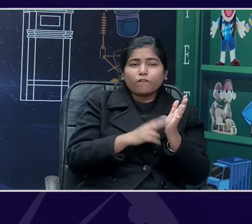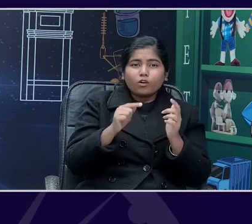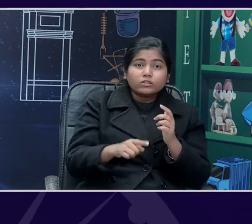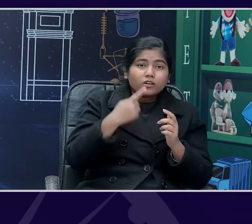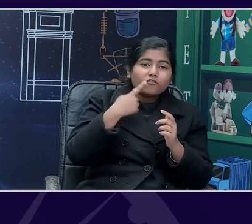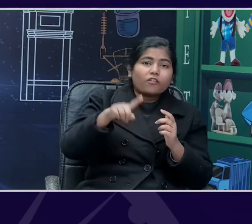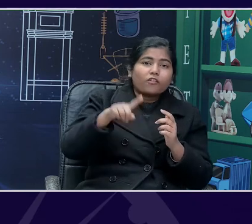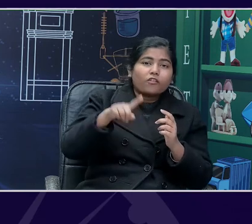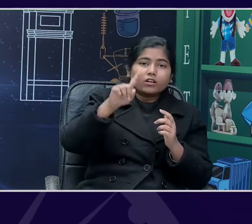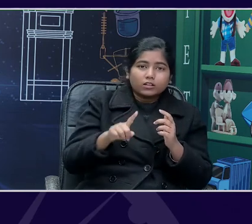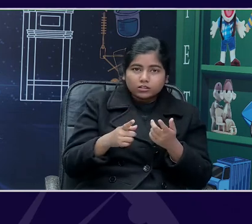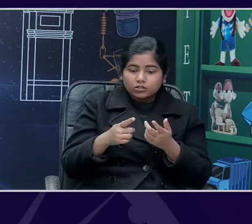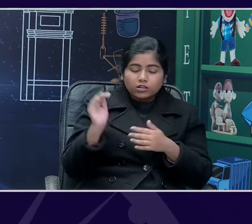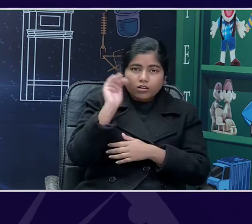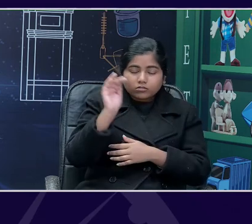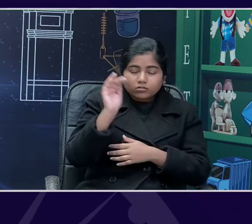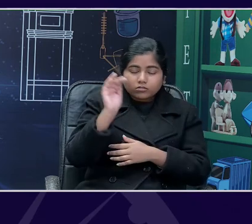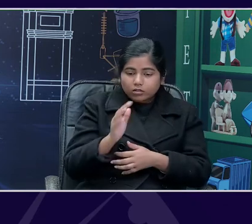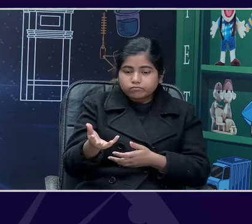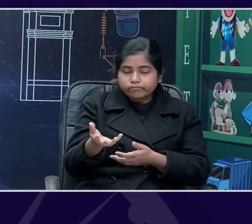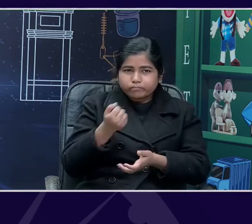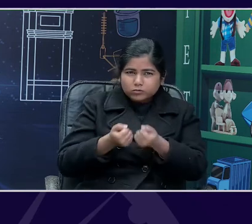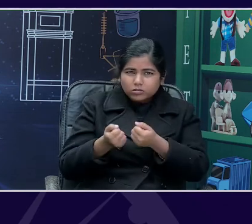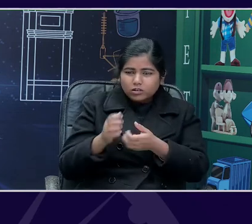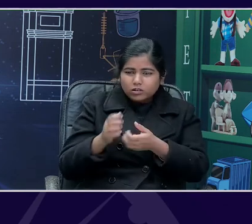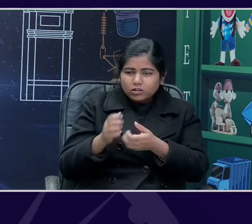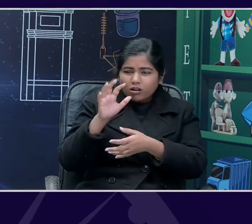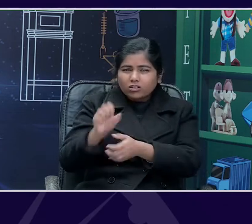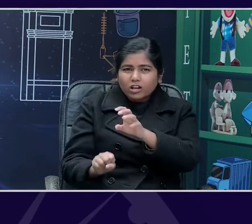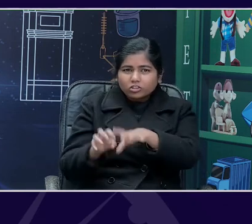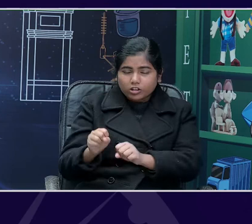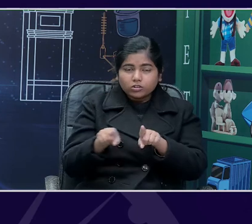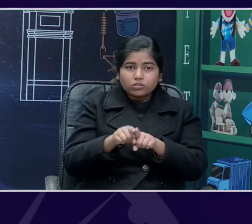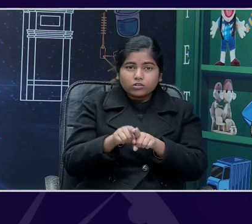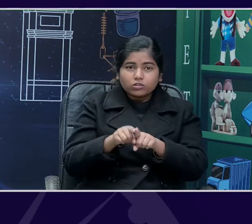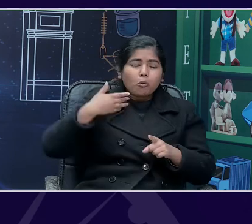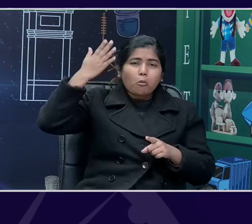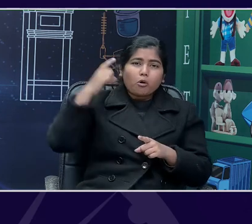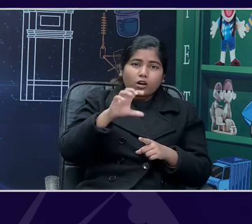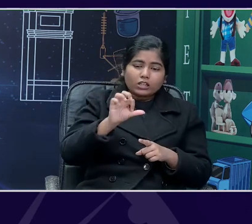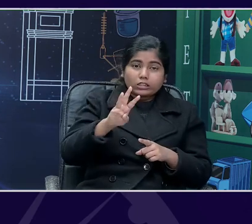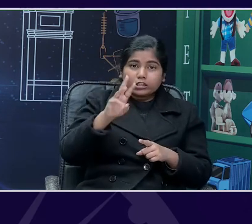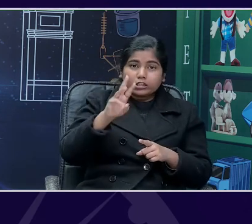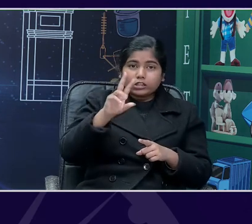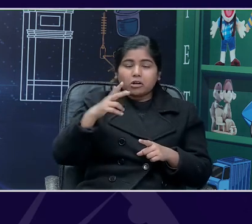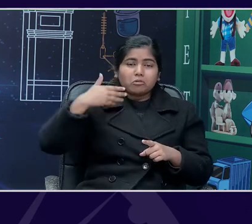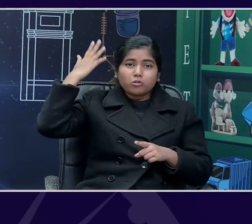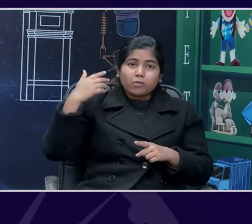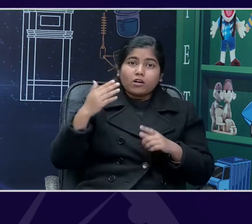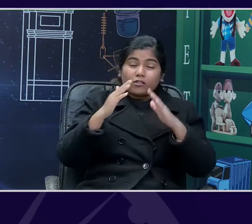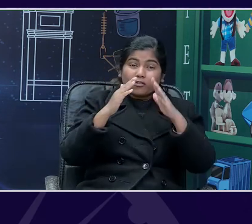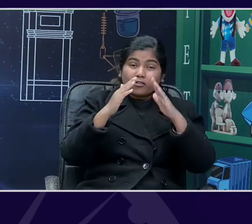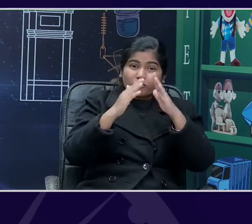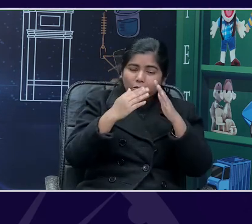rattlesnake and in 1938, I think the quickest home remedy available to remedy a poison,